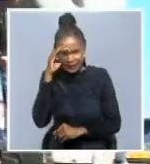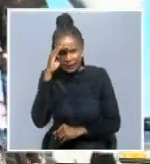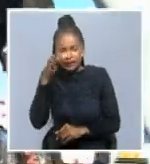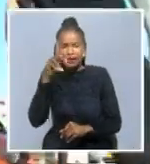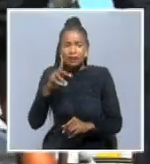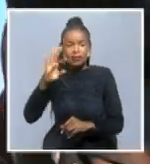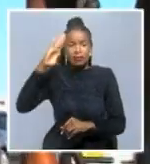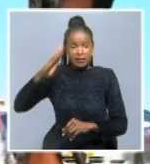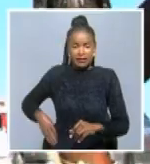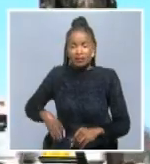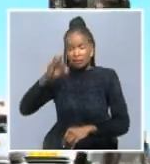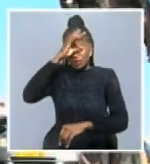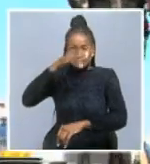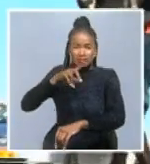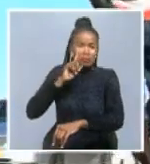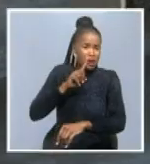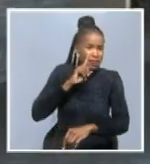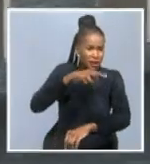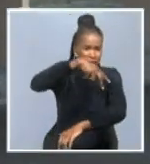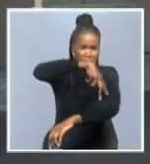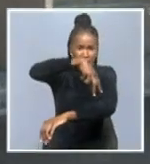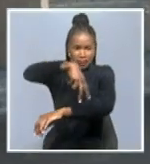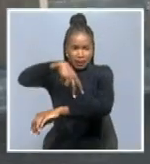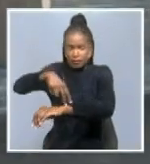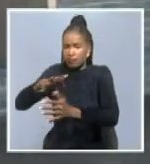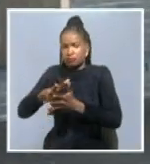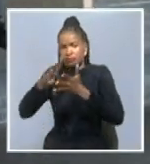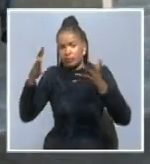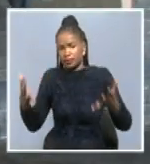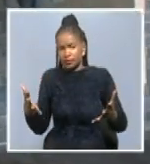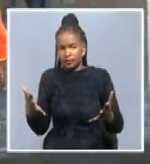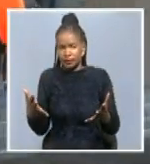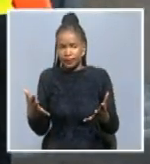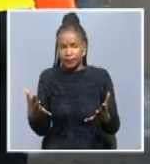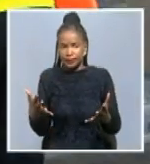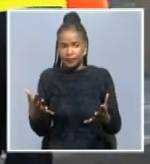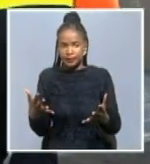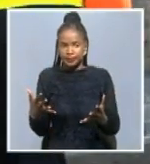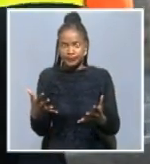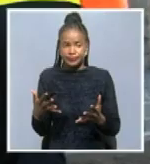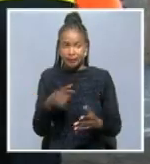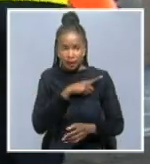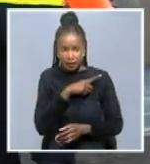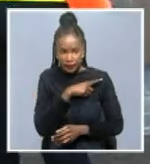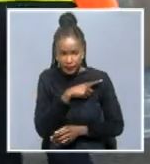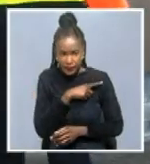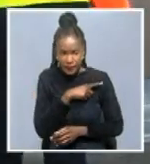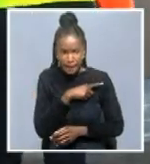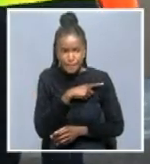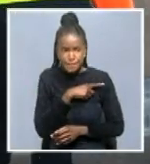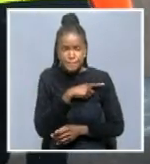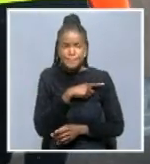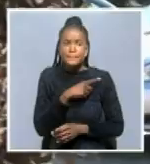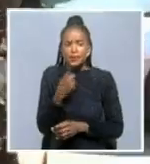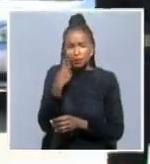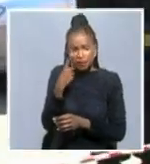patrols in those areas just for the security cluster to observe any movements going in and